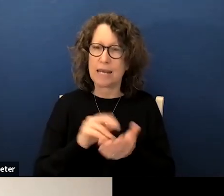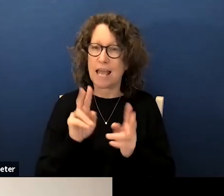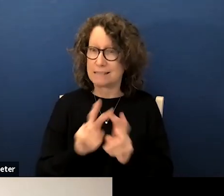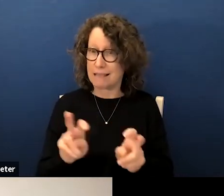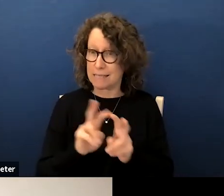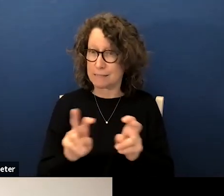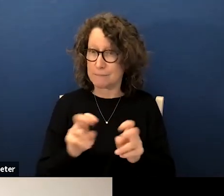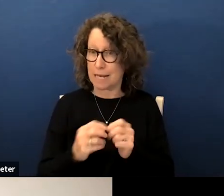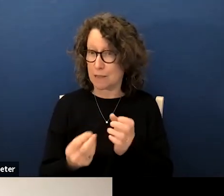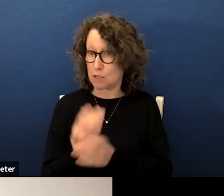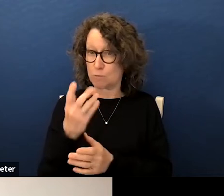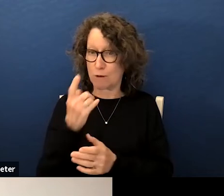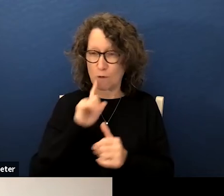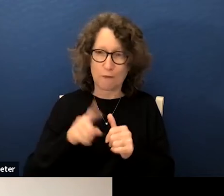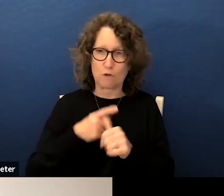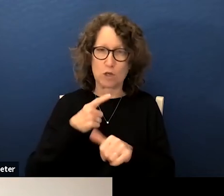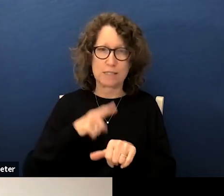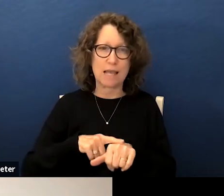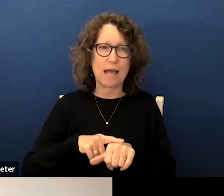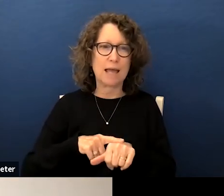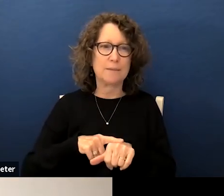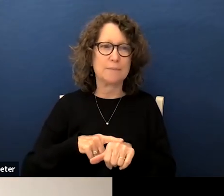in the spring for the first time